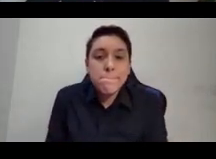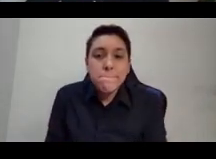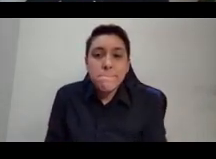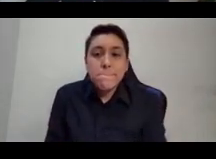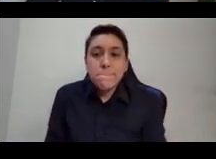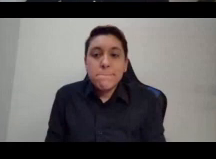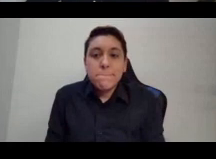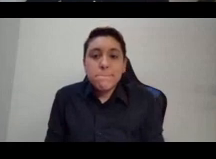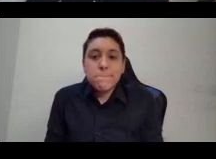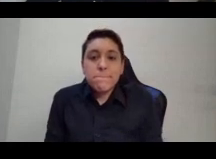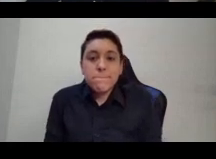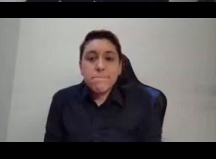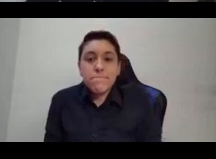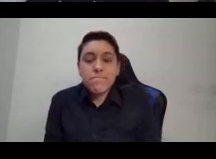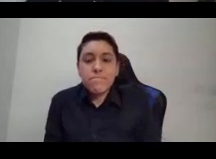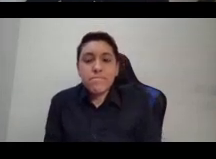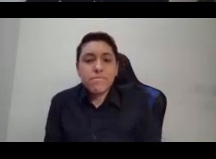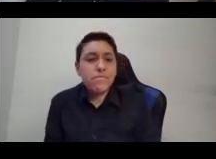How would you be shaped?